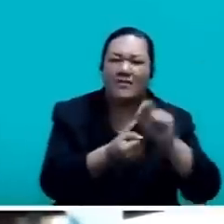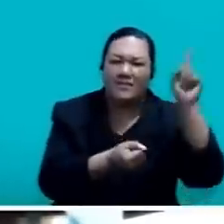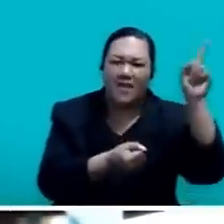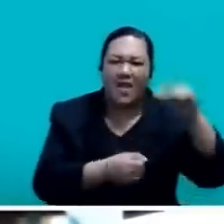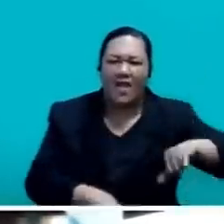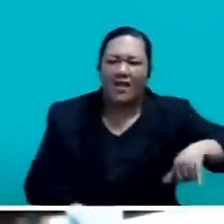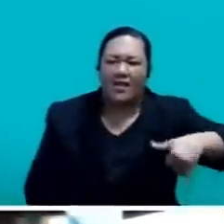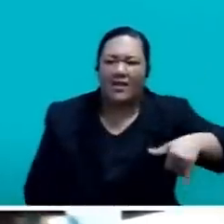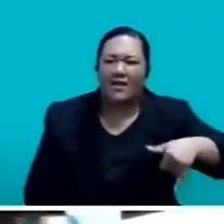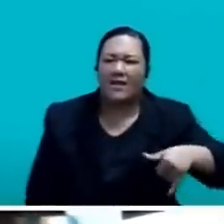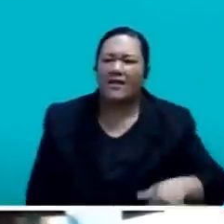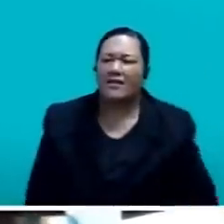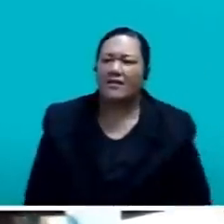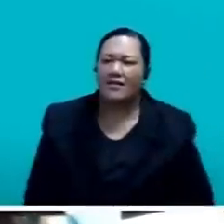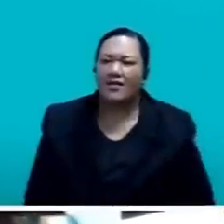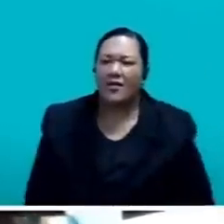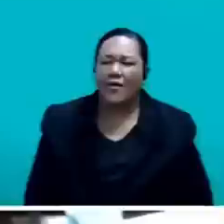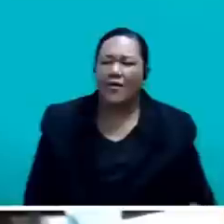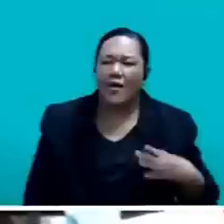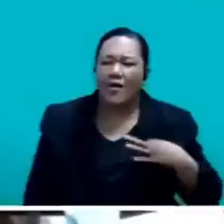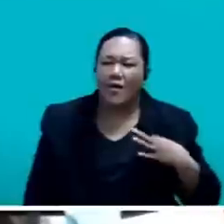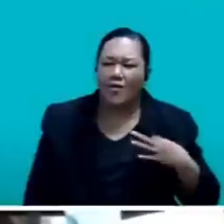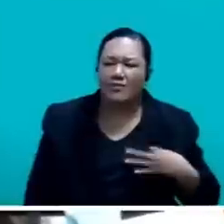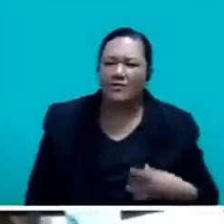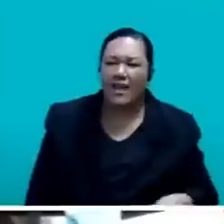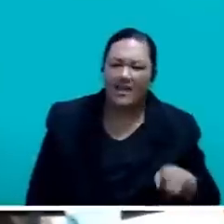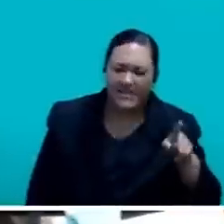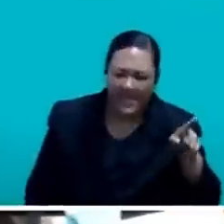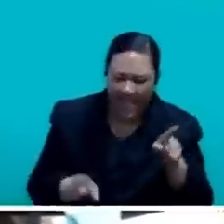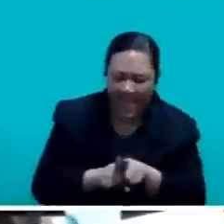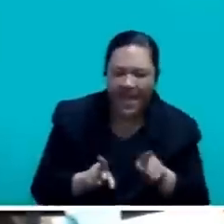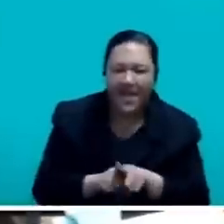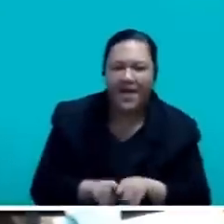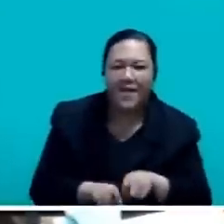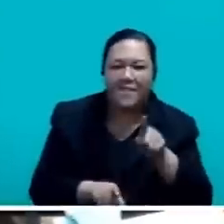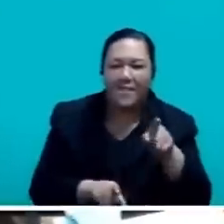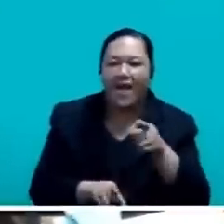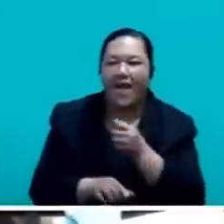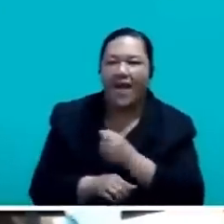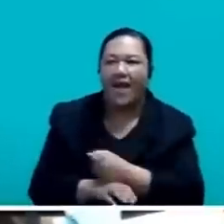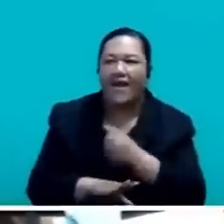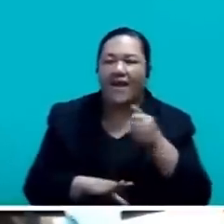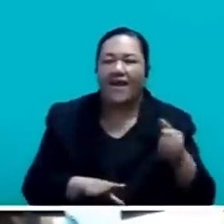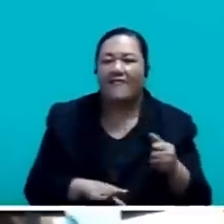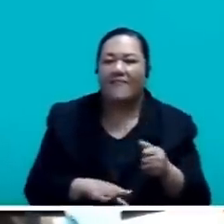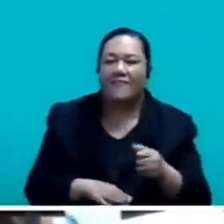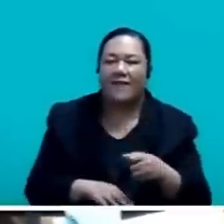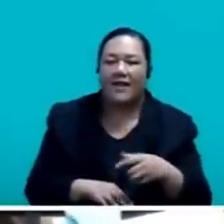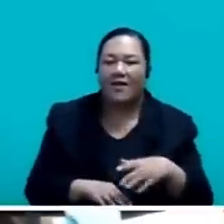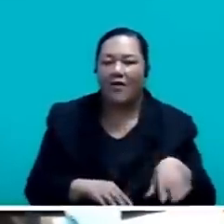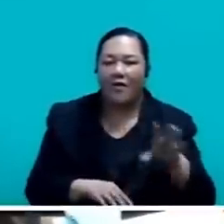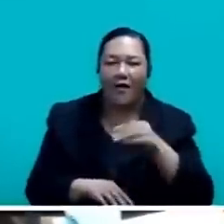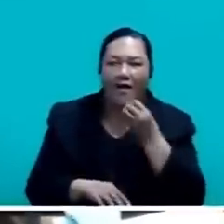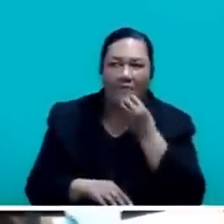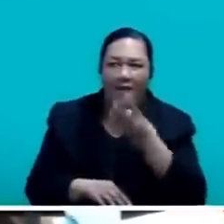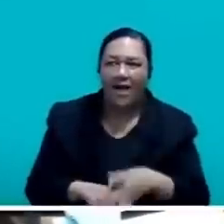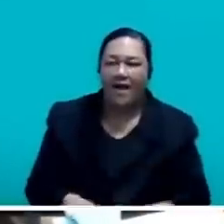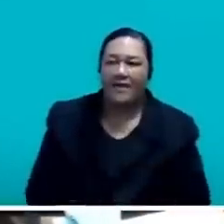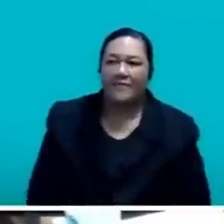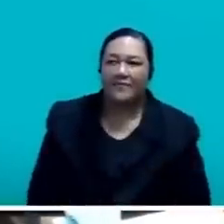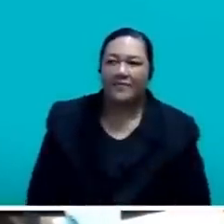Against all that that the opposition members have said. This is the budget, Mr. Speaker, that will set straight the path.